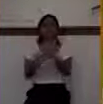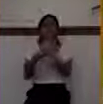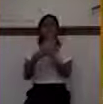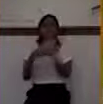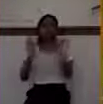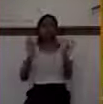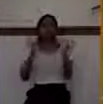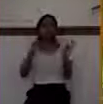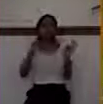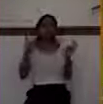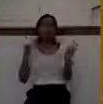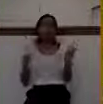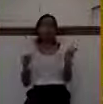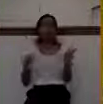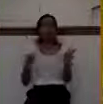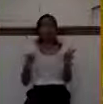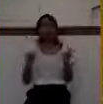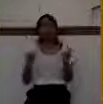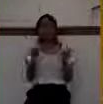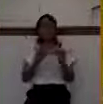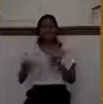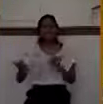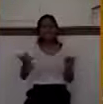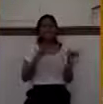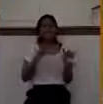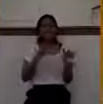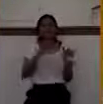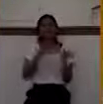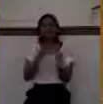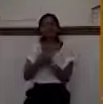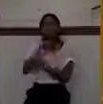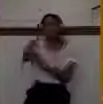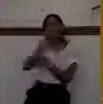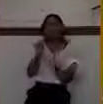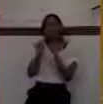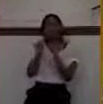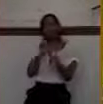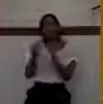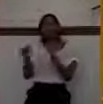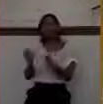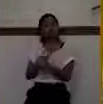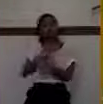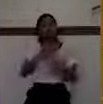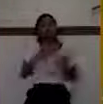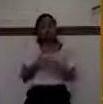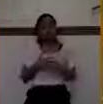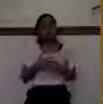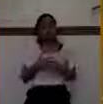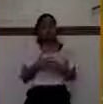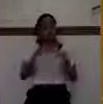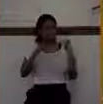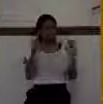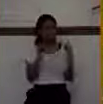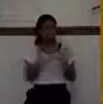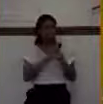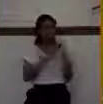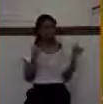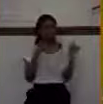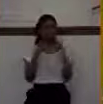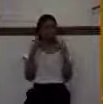truly loving God with all your heart? There's no idols in your life. There's no sin that you know of.